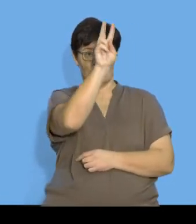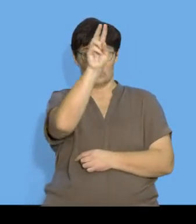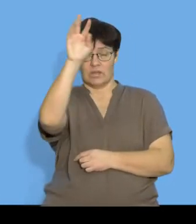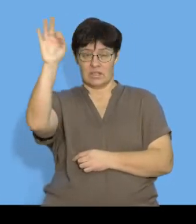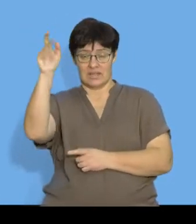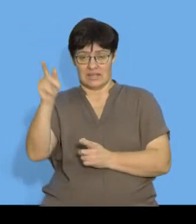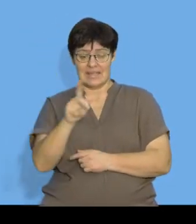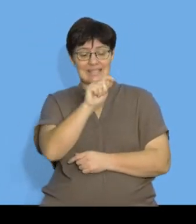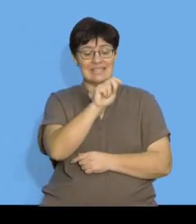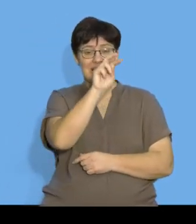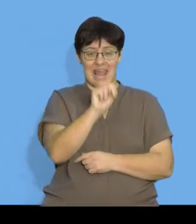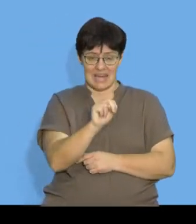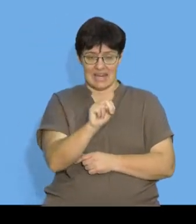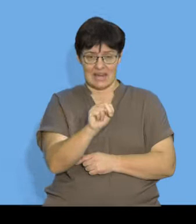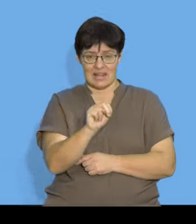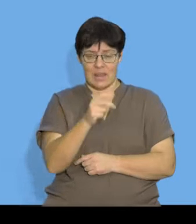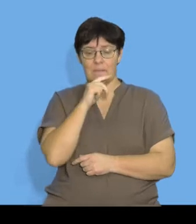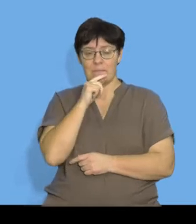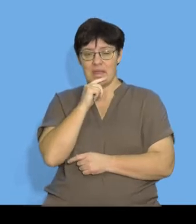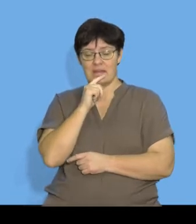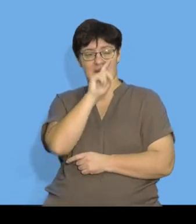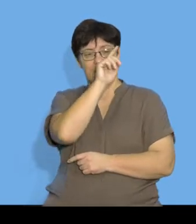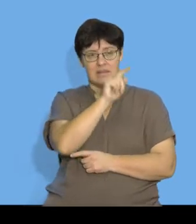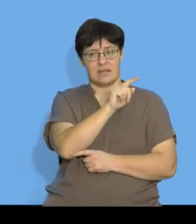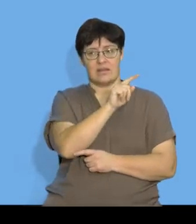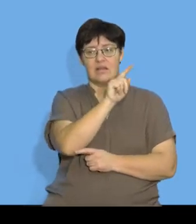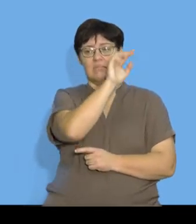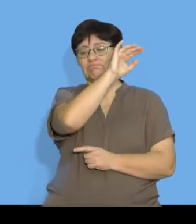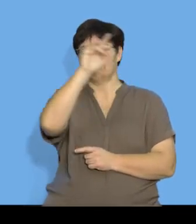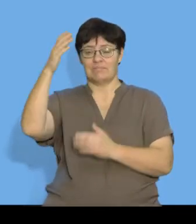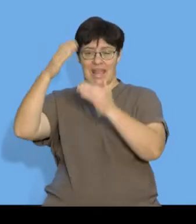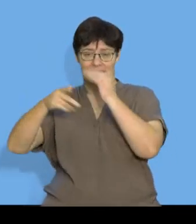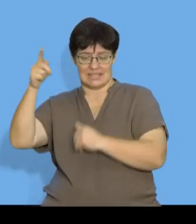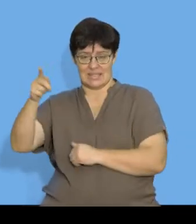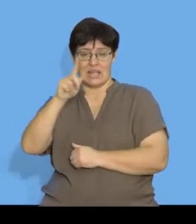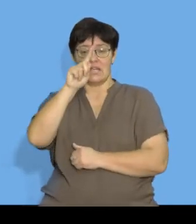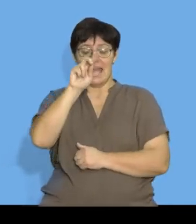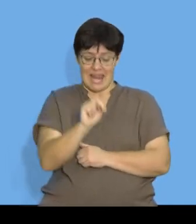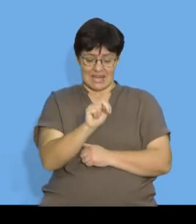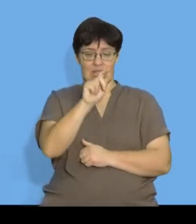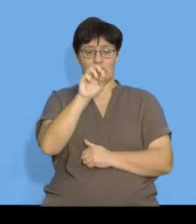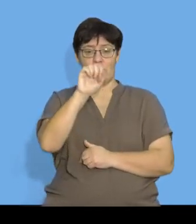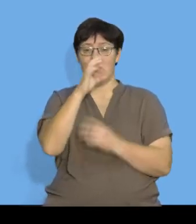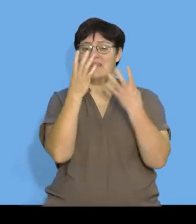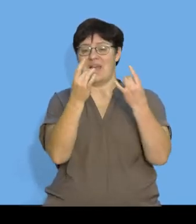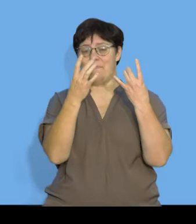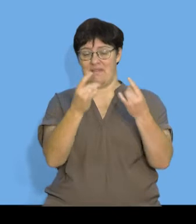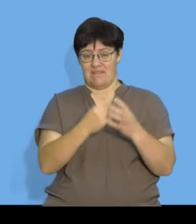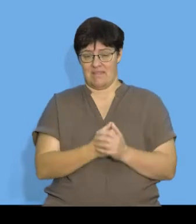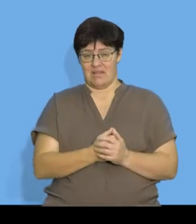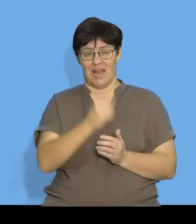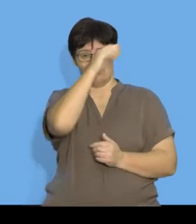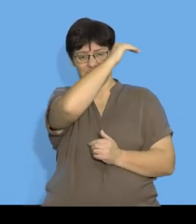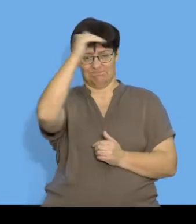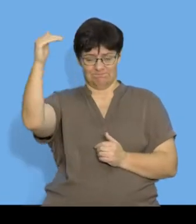Tn is the nth term of the pattern, where n is the term number. So for instance,